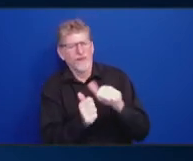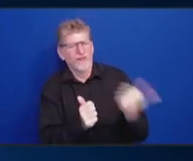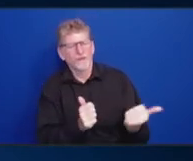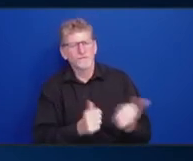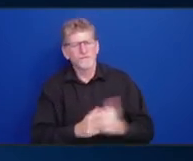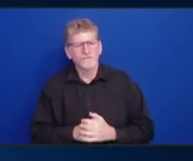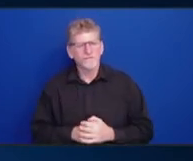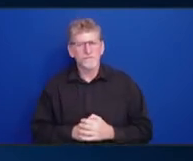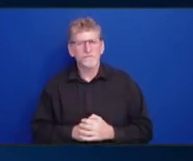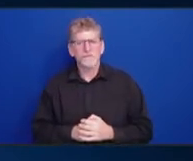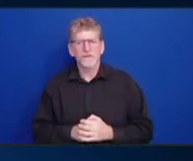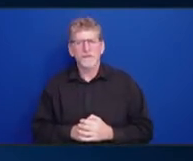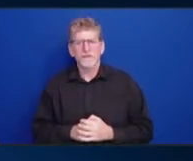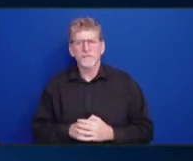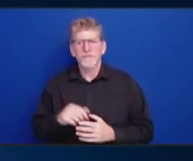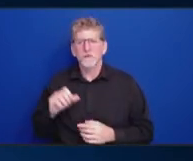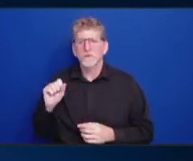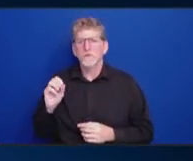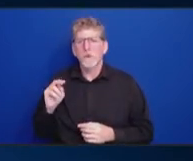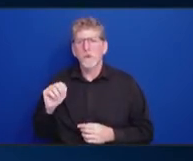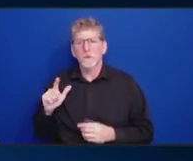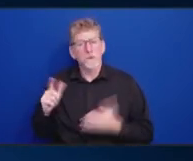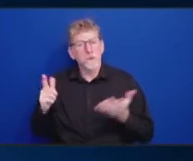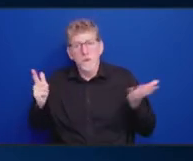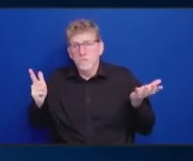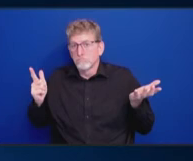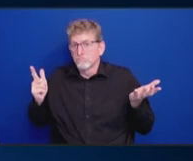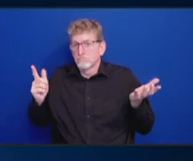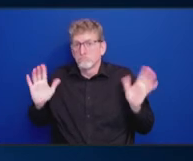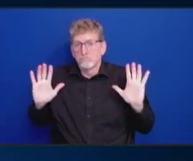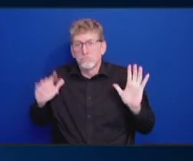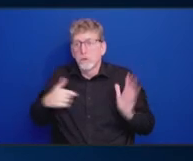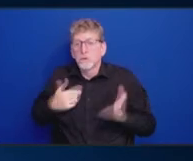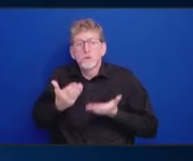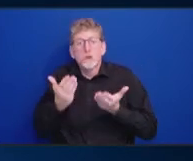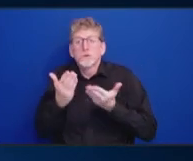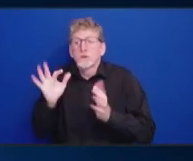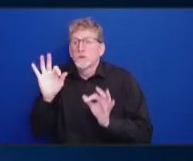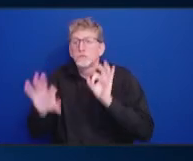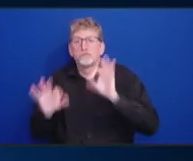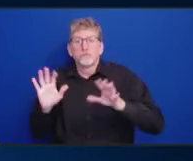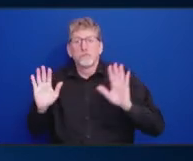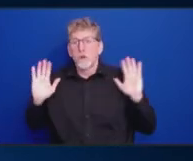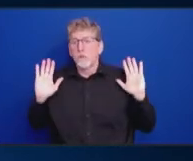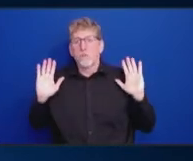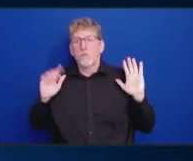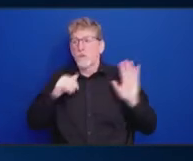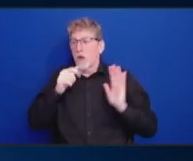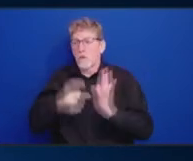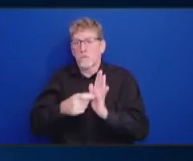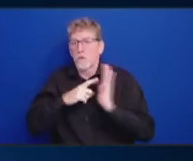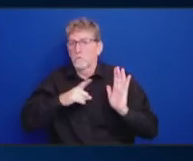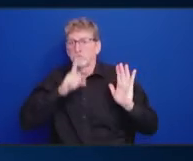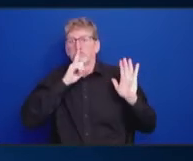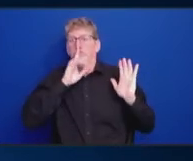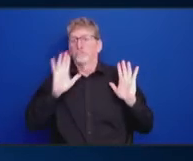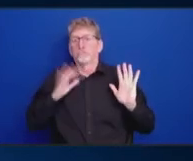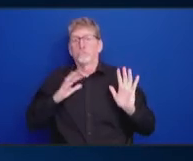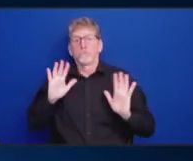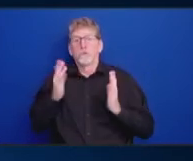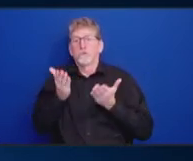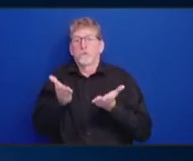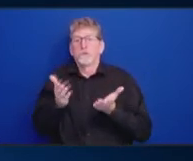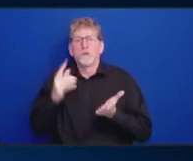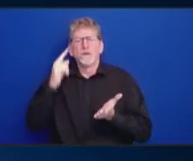offering suggestions. Please do not take this as a requirement. I think this is, I'm just trying to think about the time that you all have. And I want to make